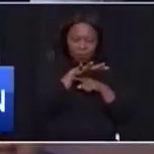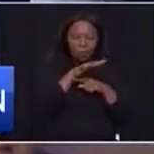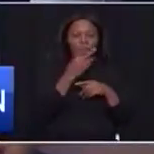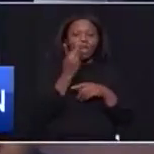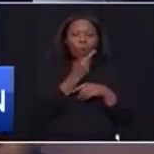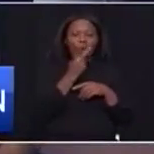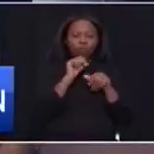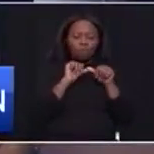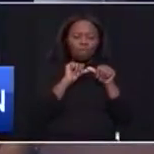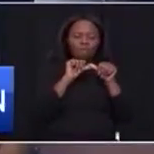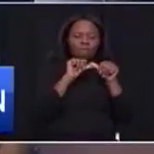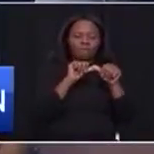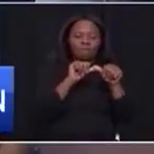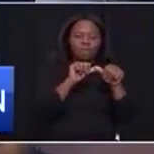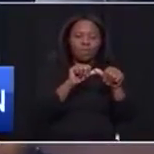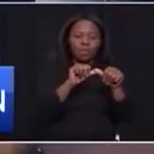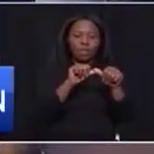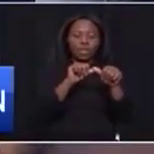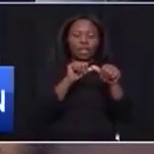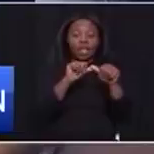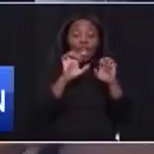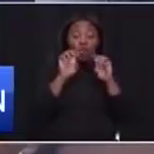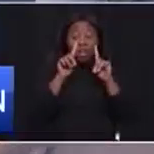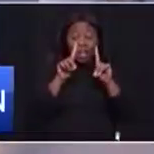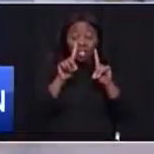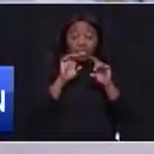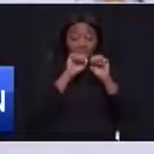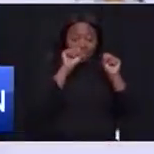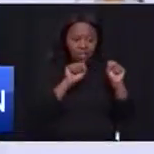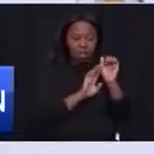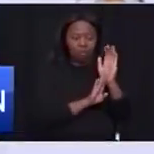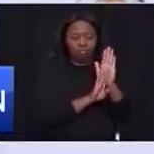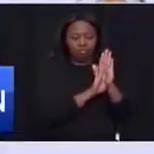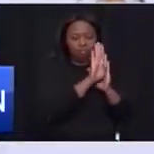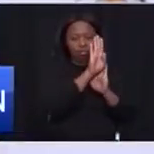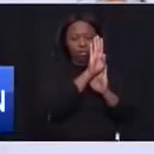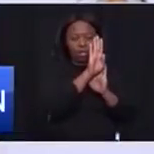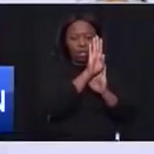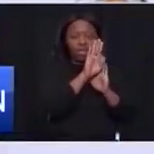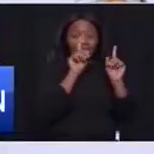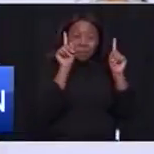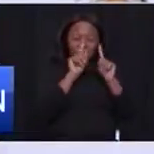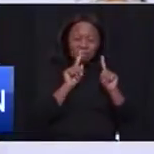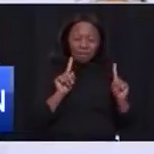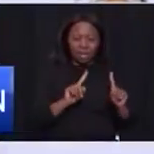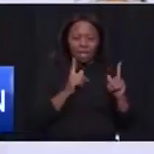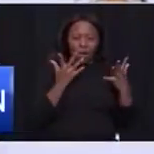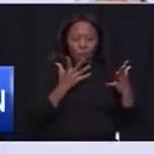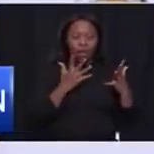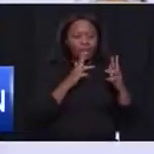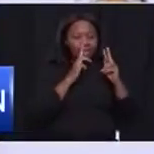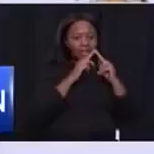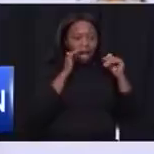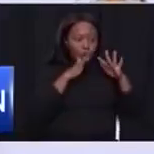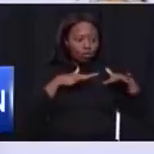path to improve our education system, particularly the education for township